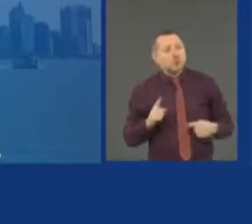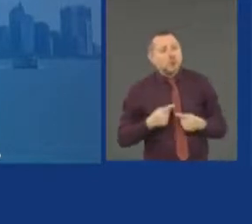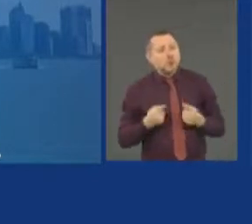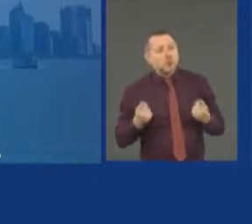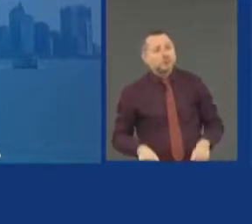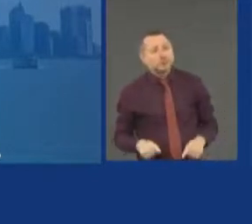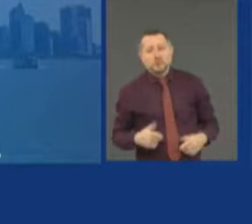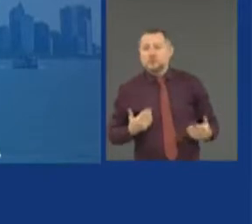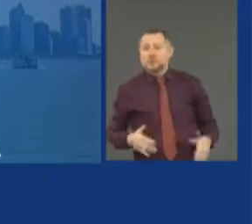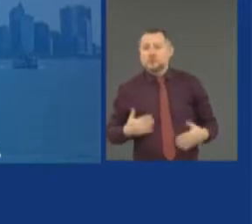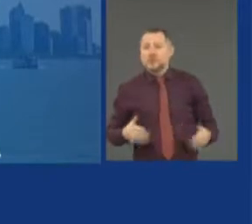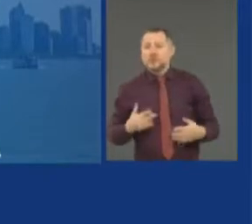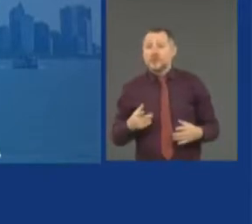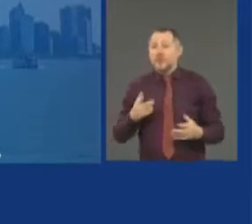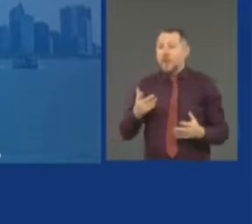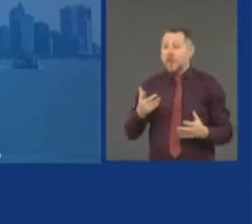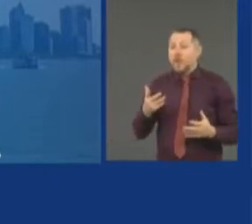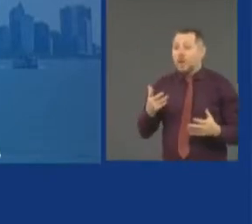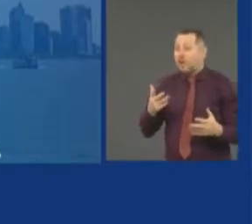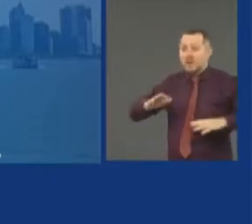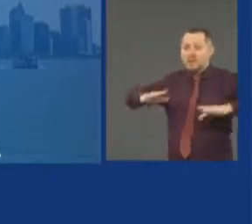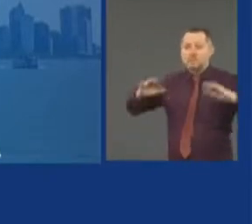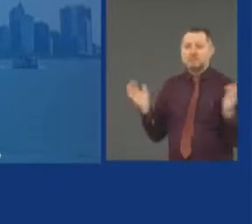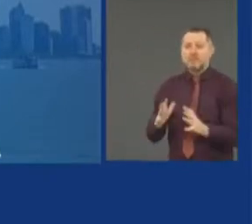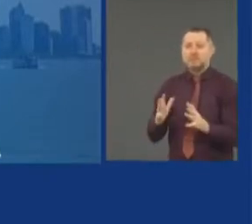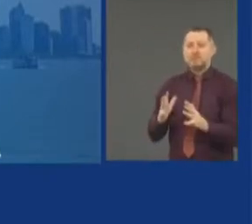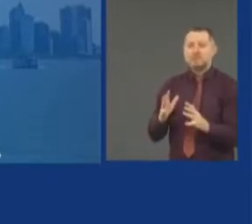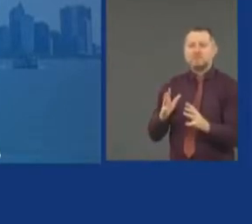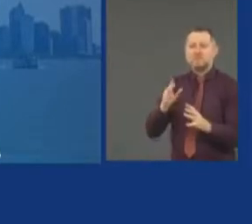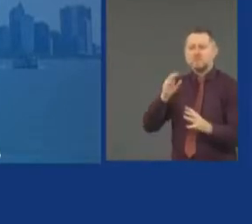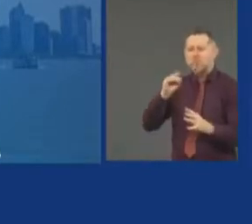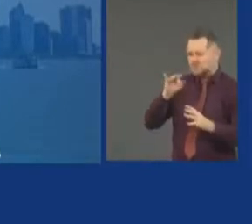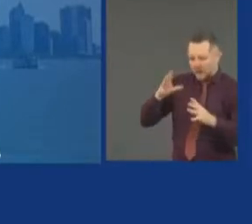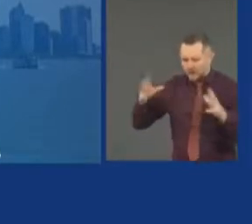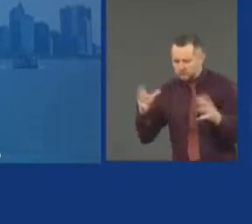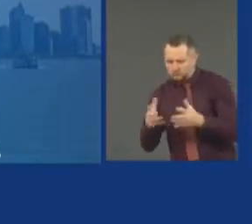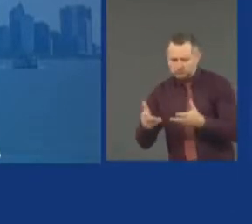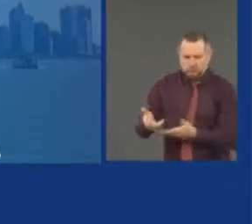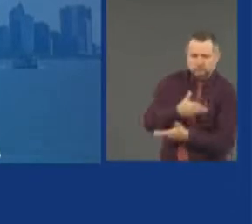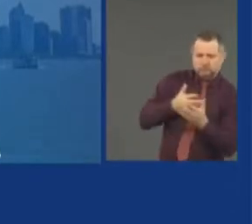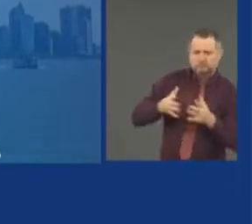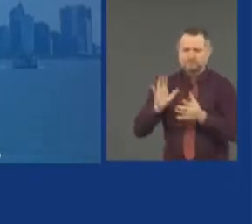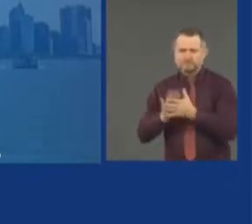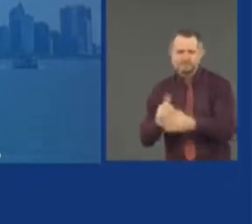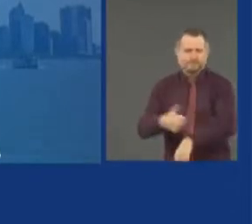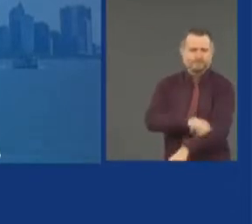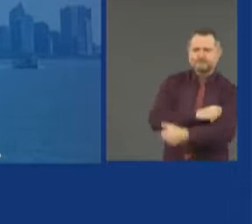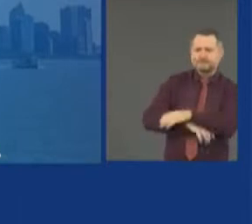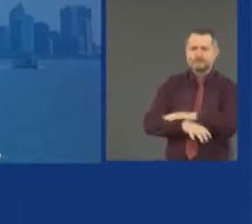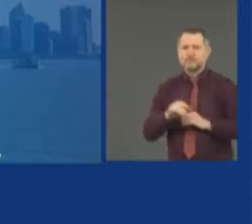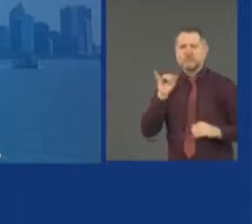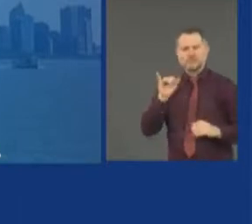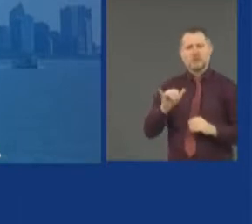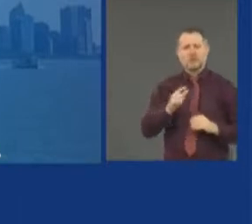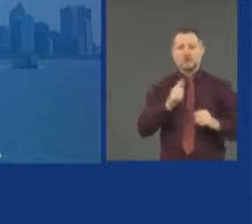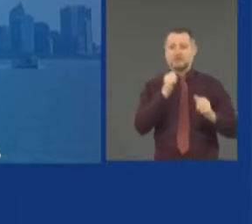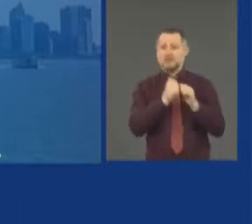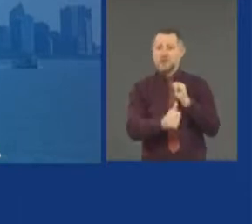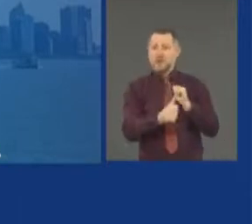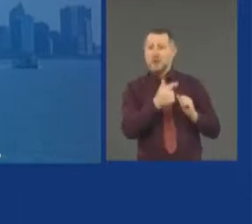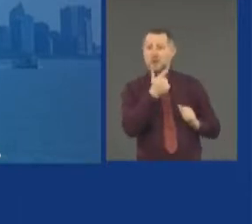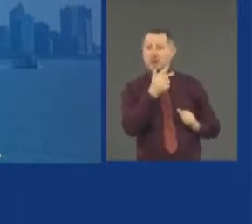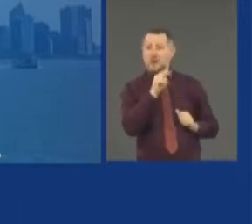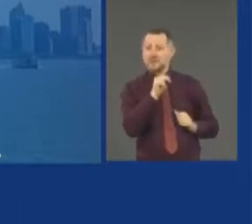mobilized and outraged. That's when change comes. That's when we passed gun safety in this state. That's when we passed marriage